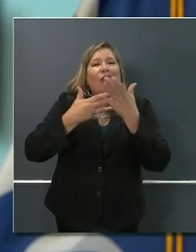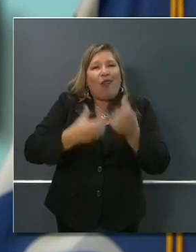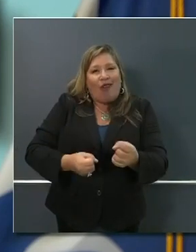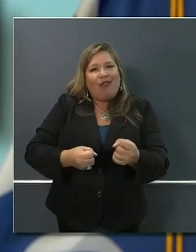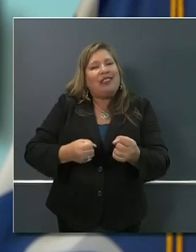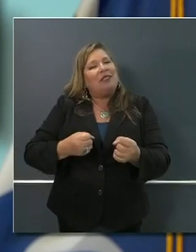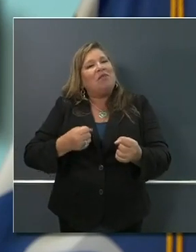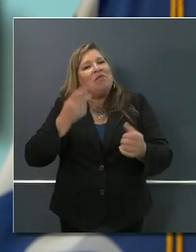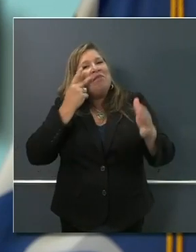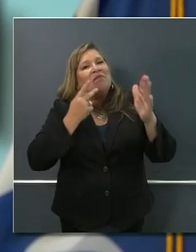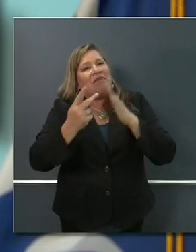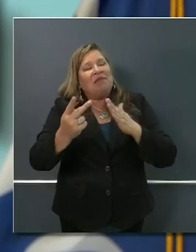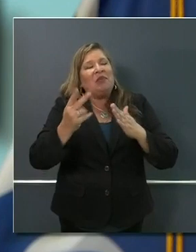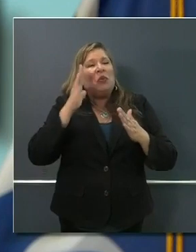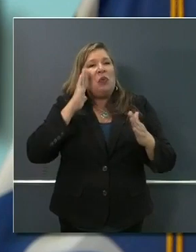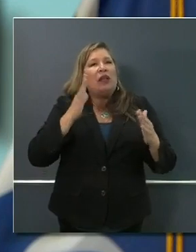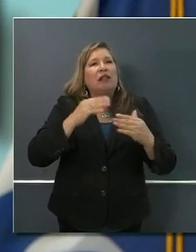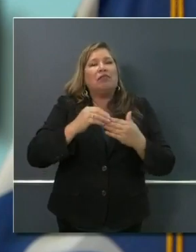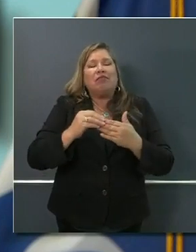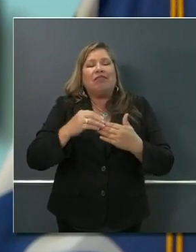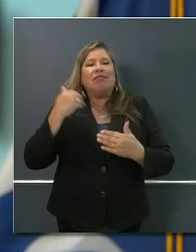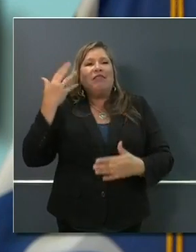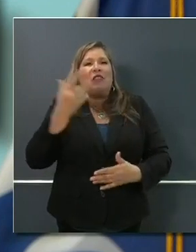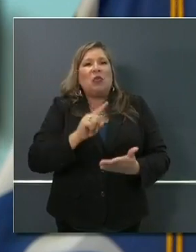over the next few weeks. Take care, everybody.